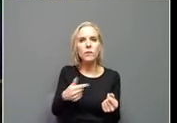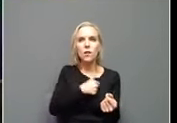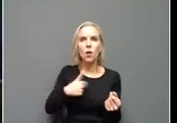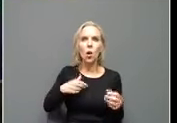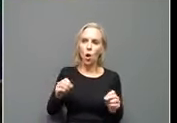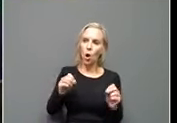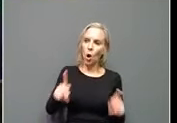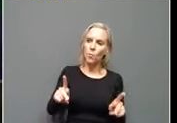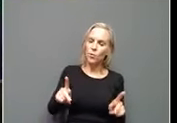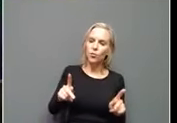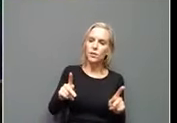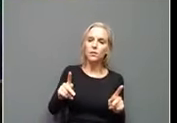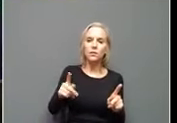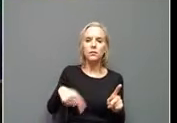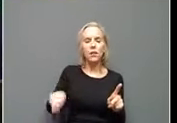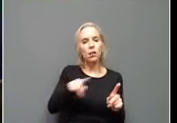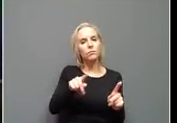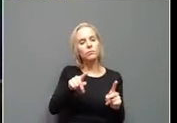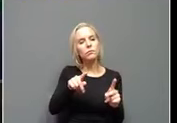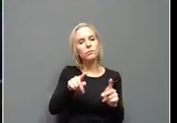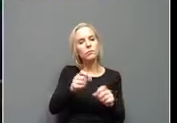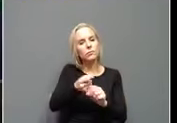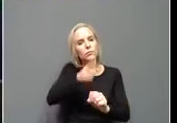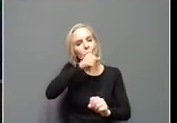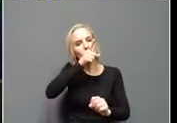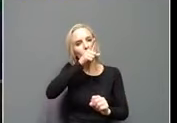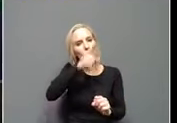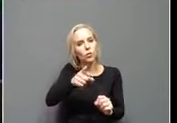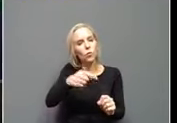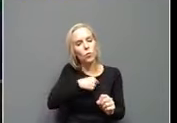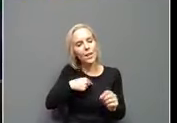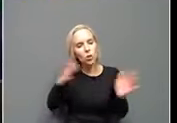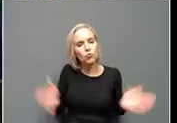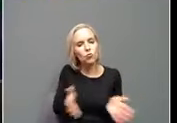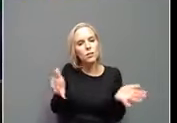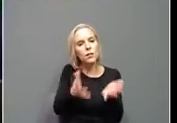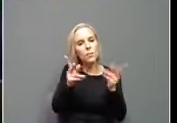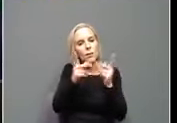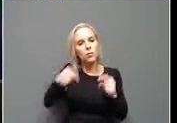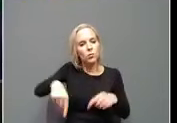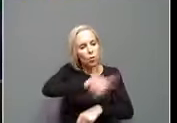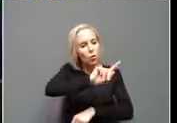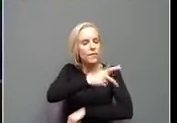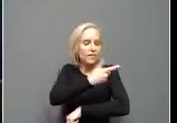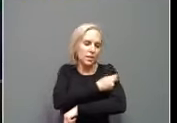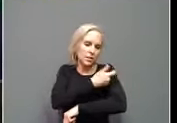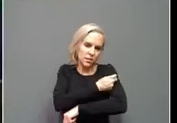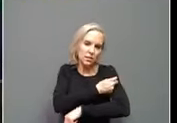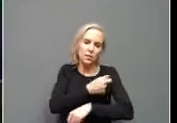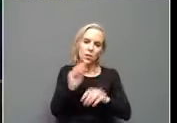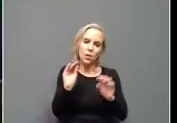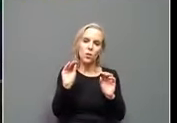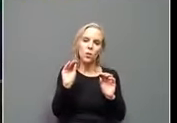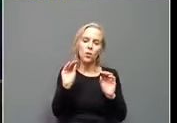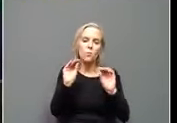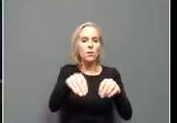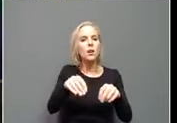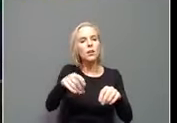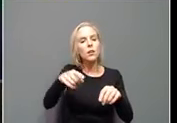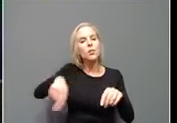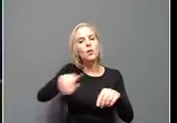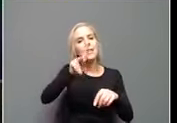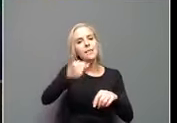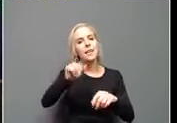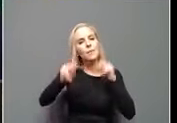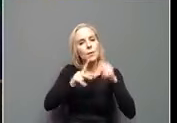voice to, uh, make sure that we're encouraging people to get vaccinated and to put the needs of the people of Kentucky and their